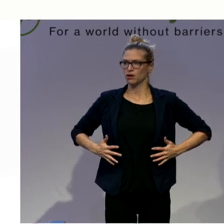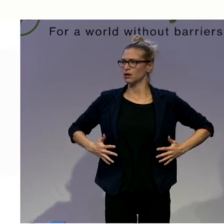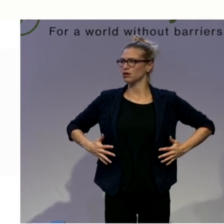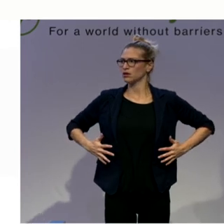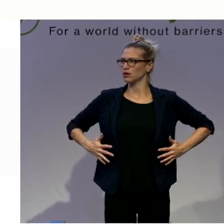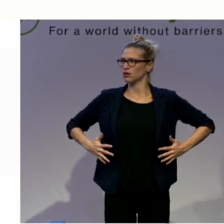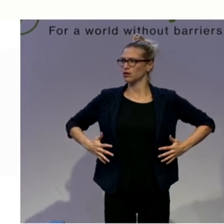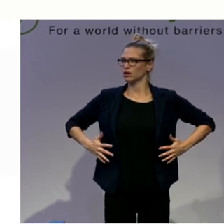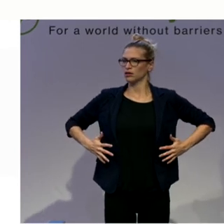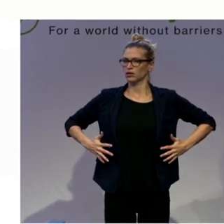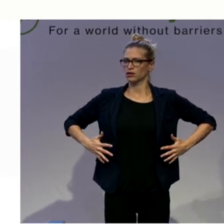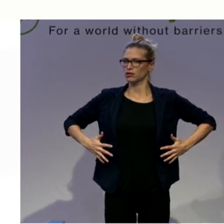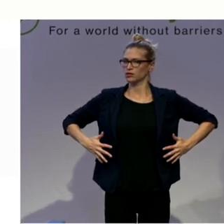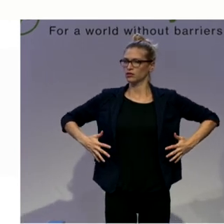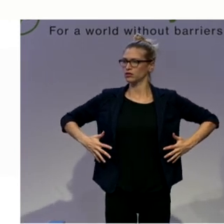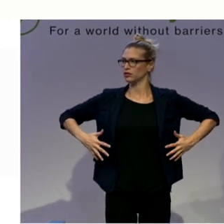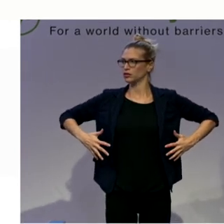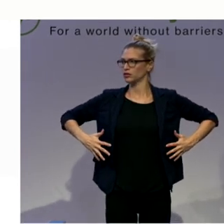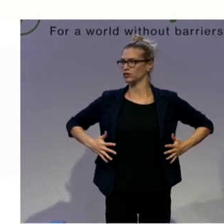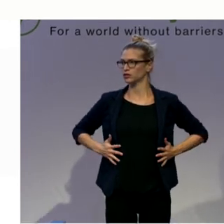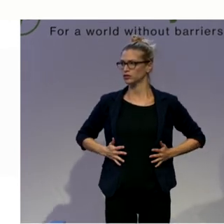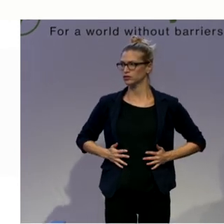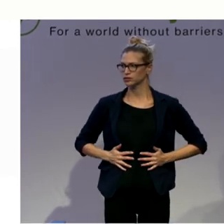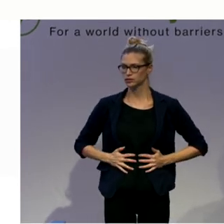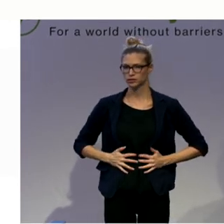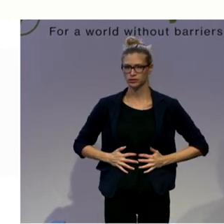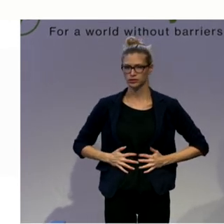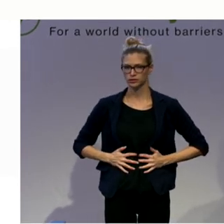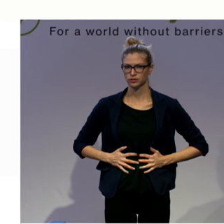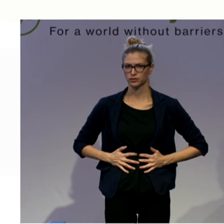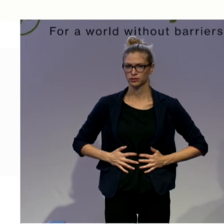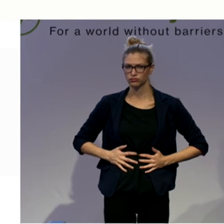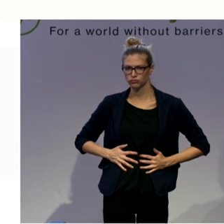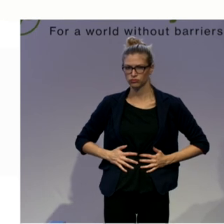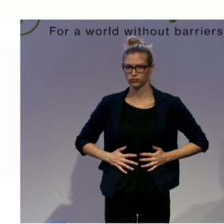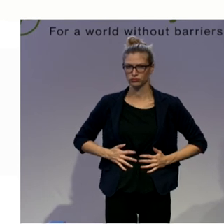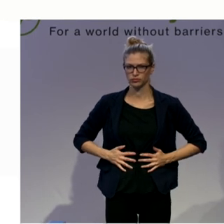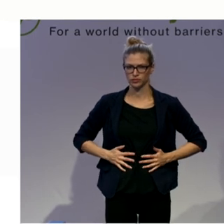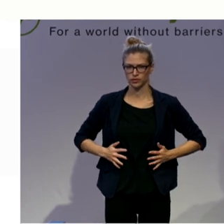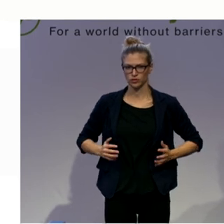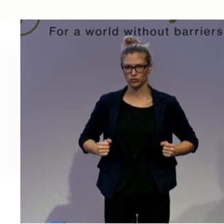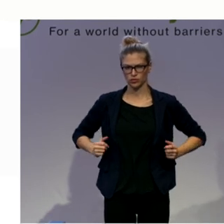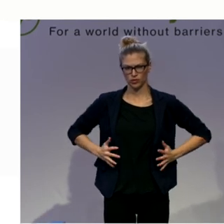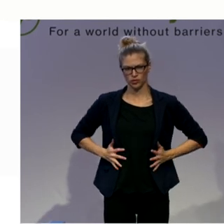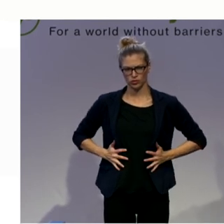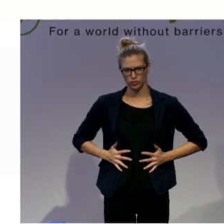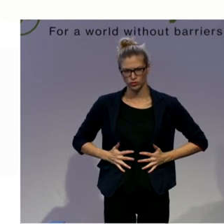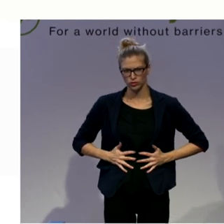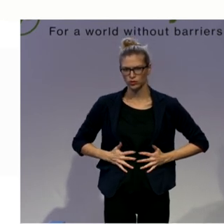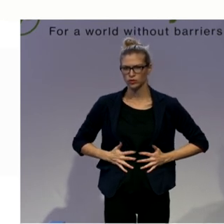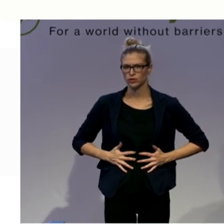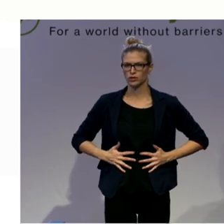ribs different directions. Exhale and move them in. One more time. Inhale in